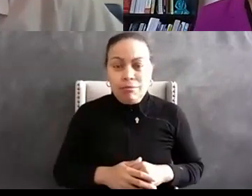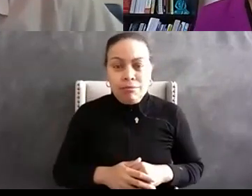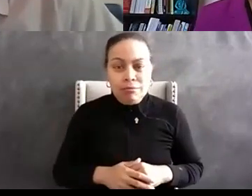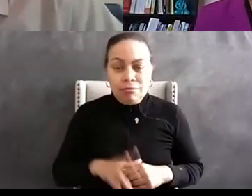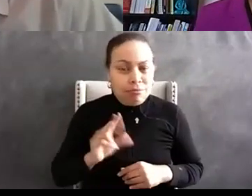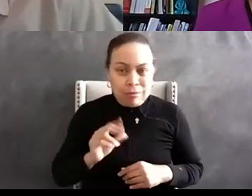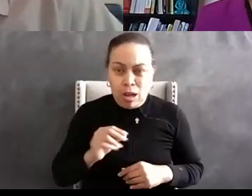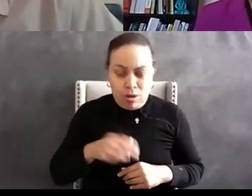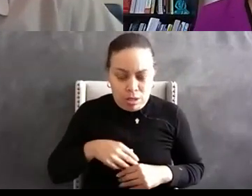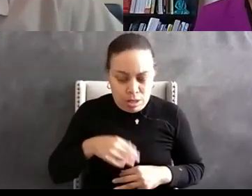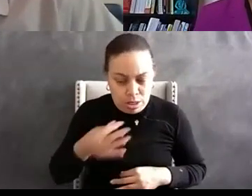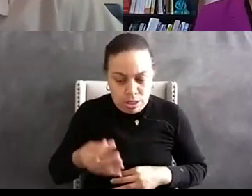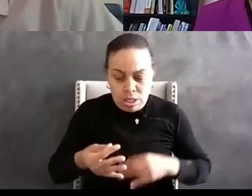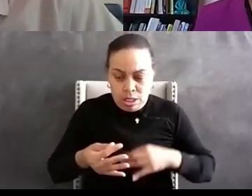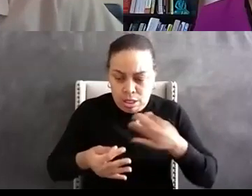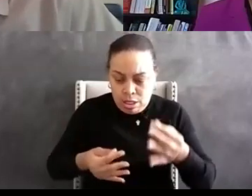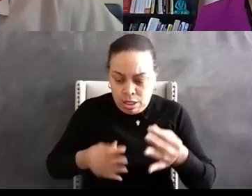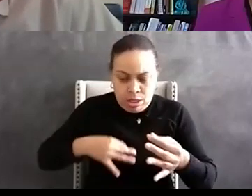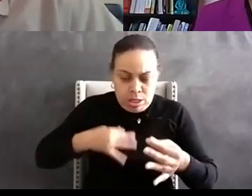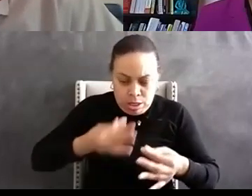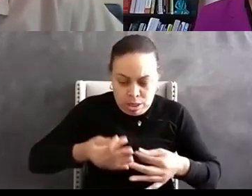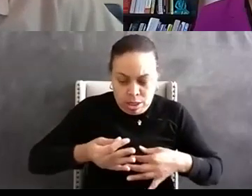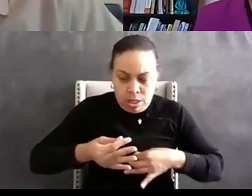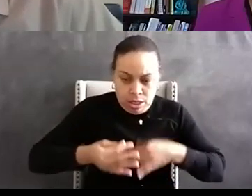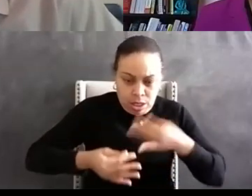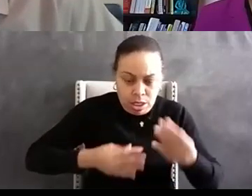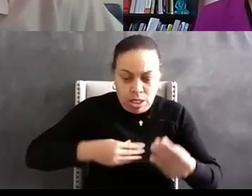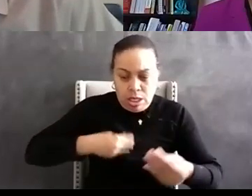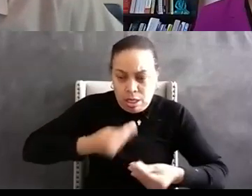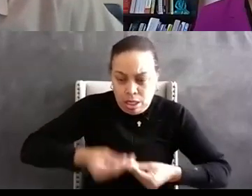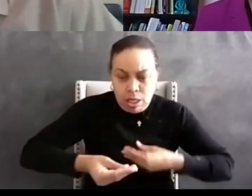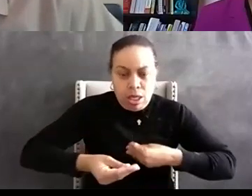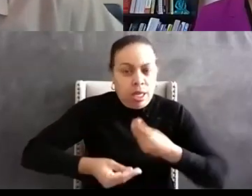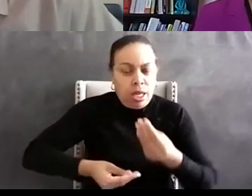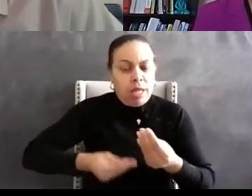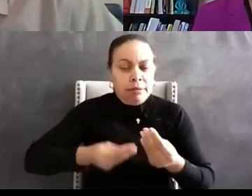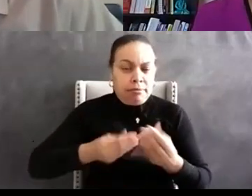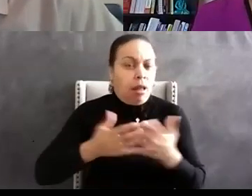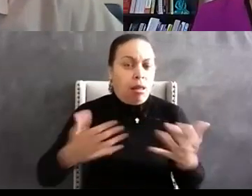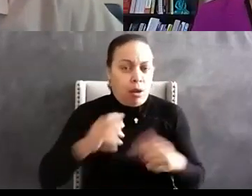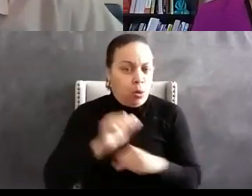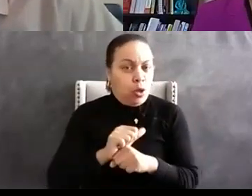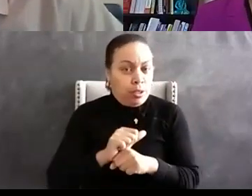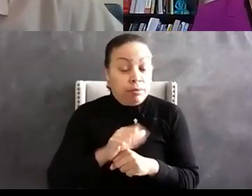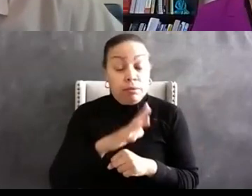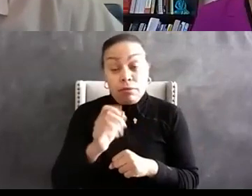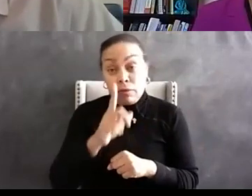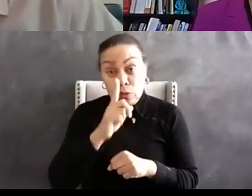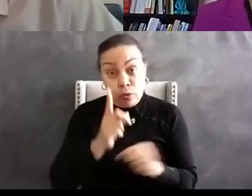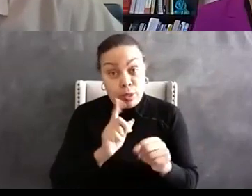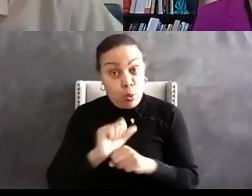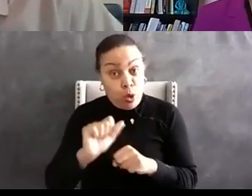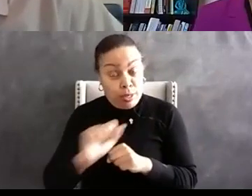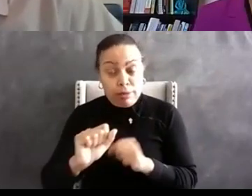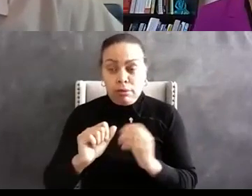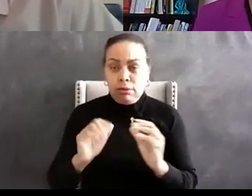tons of baggage that we have to get through and the real work is teaching how to